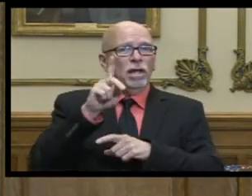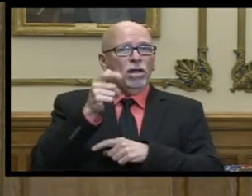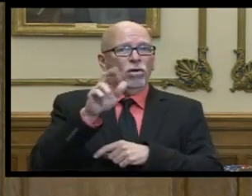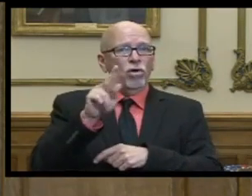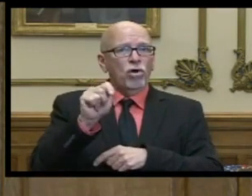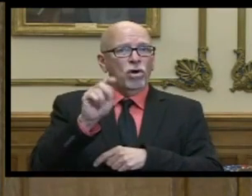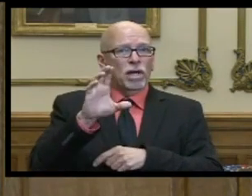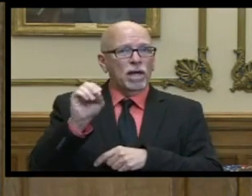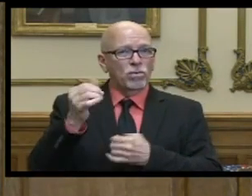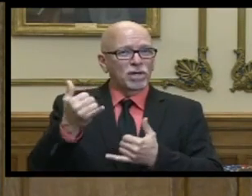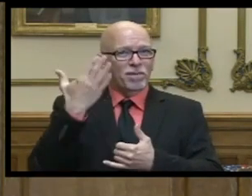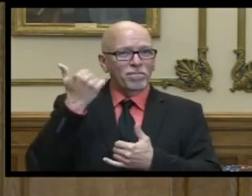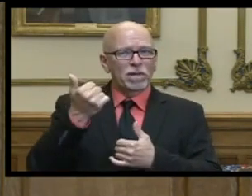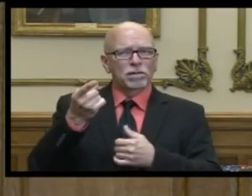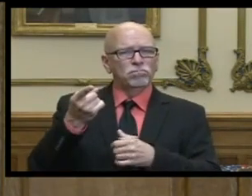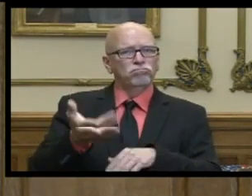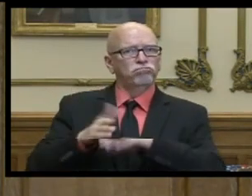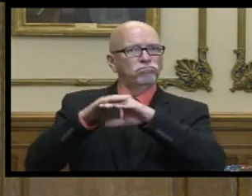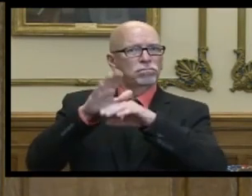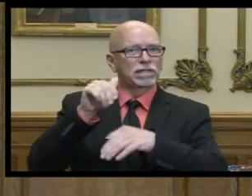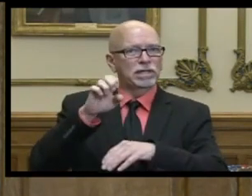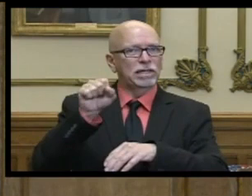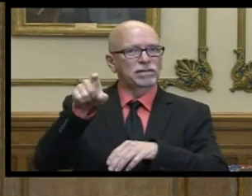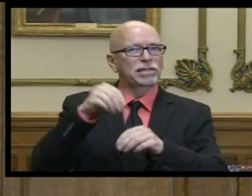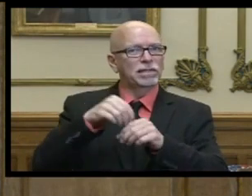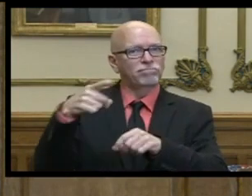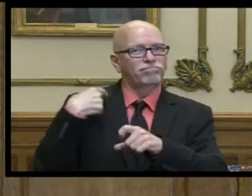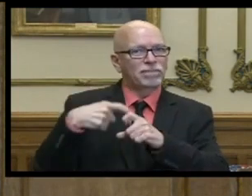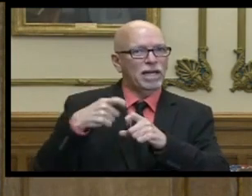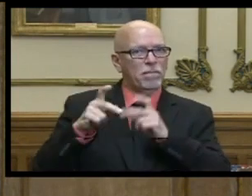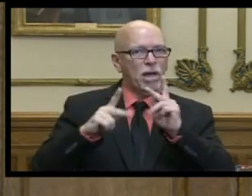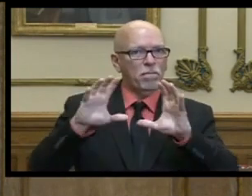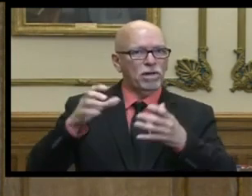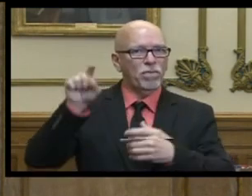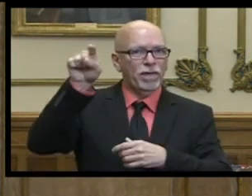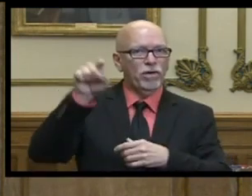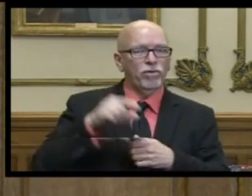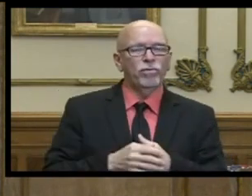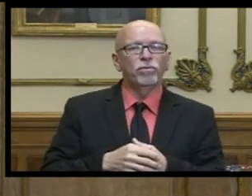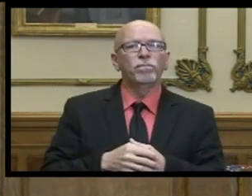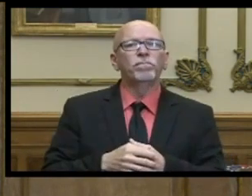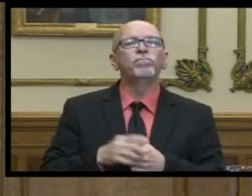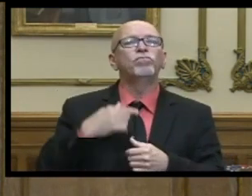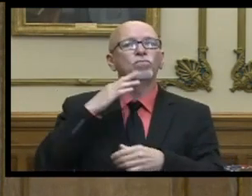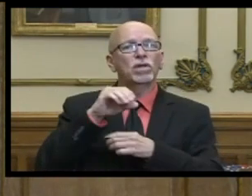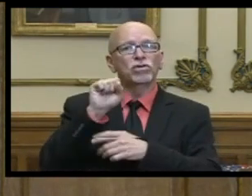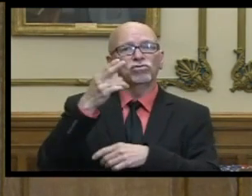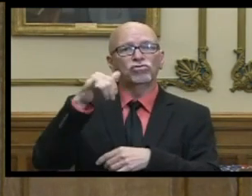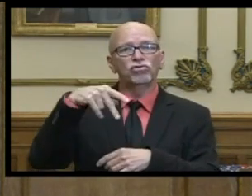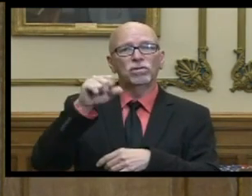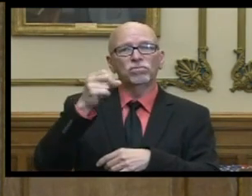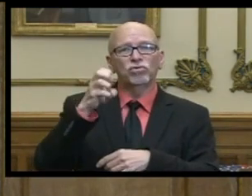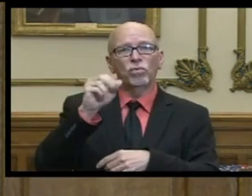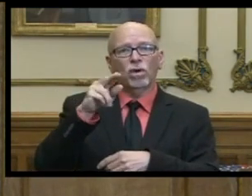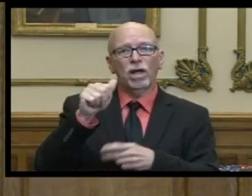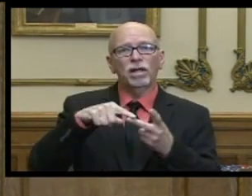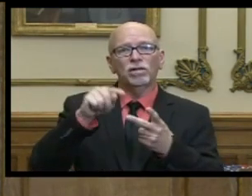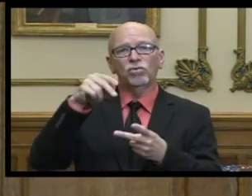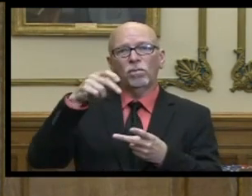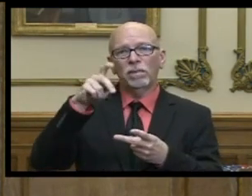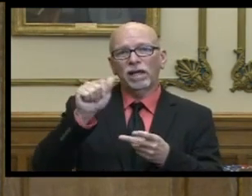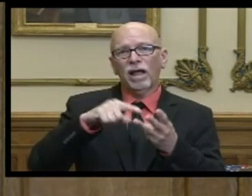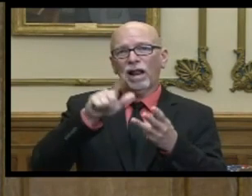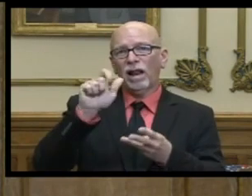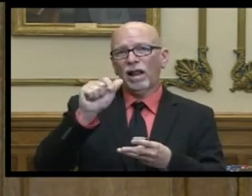county today in response to an increase in cases in the latino population there we will be in ship shawana topeka and lagrange over the next